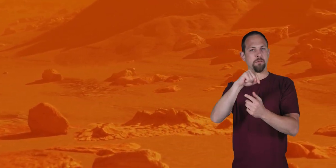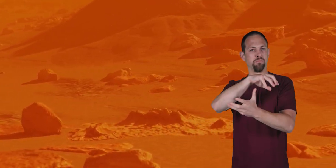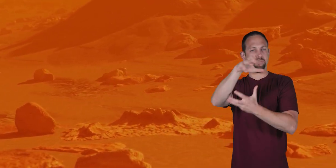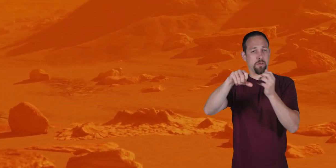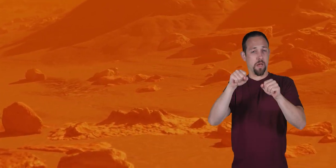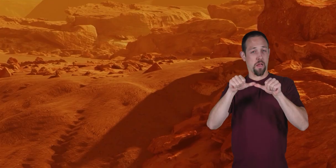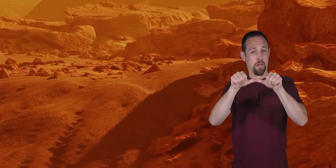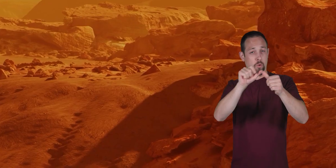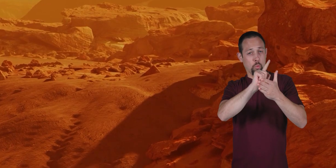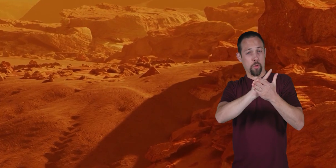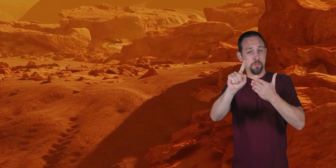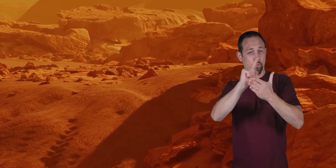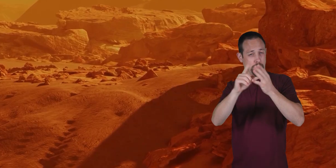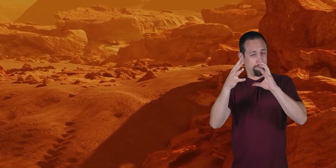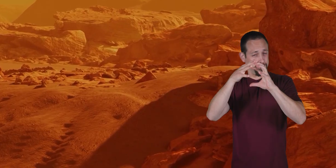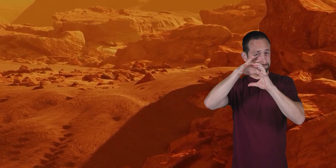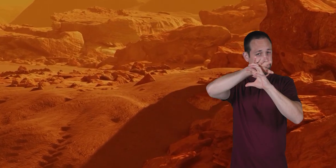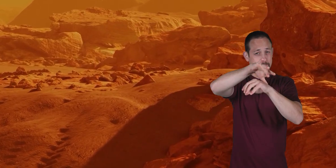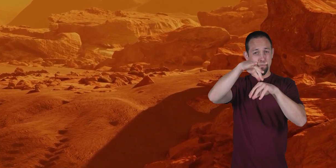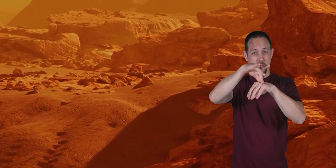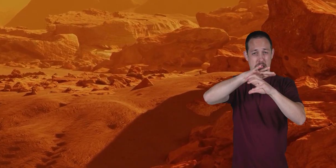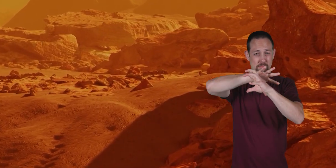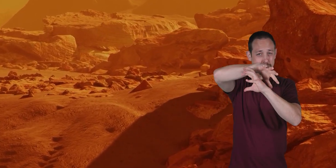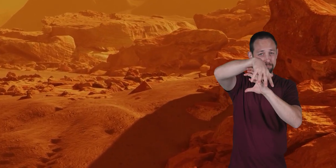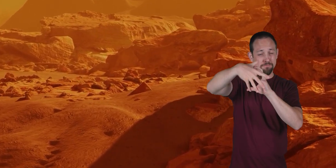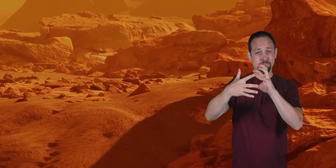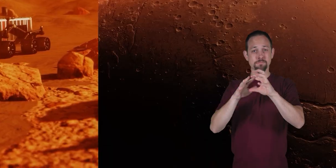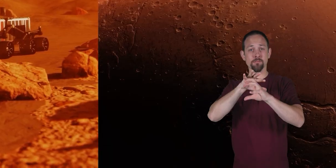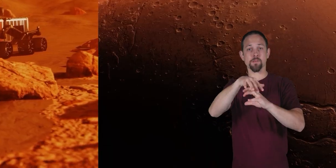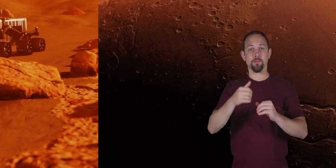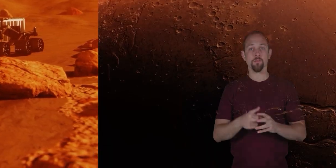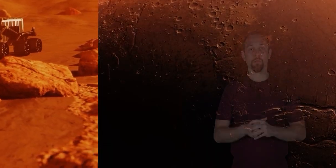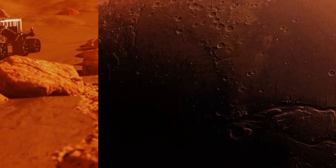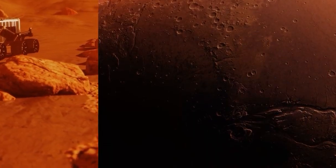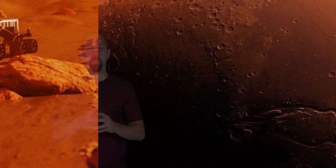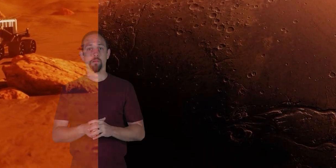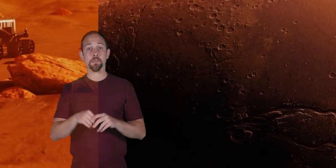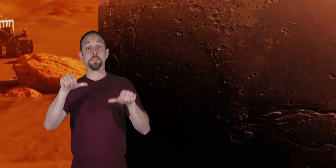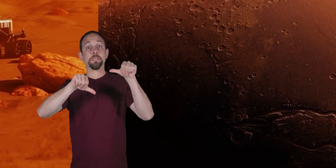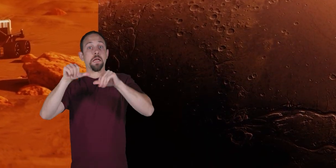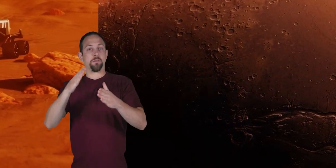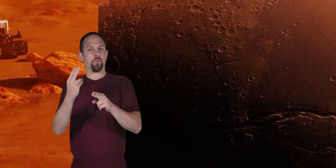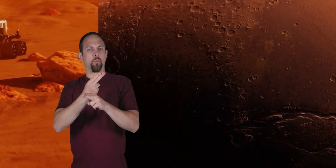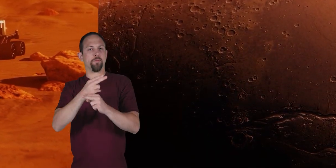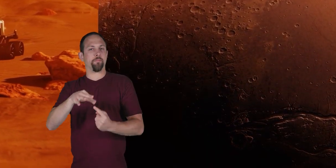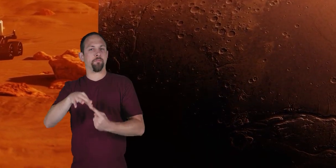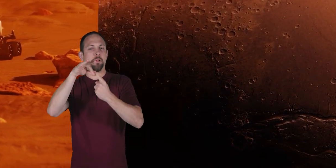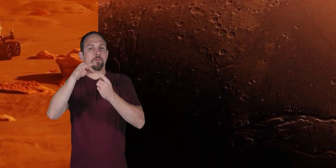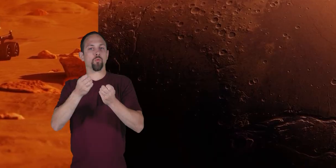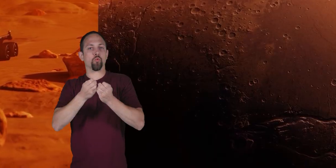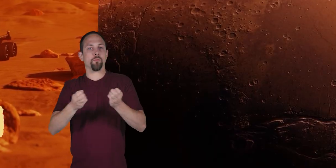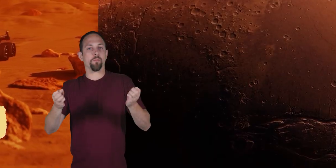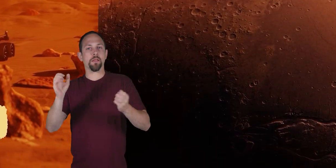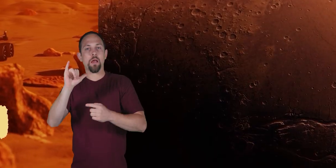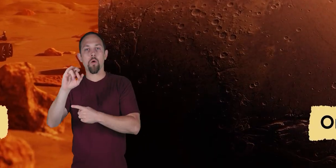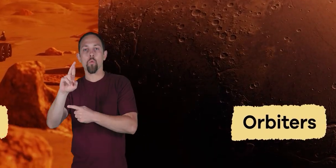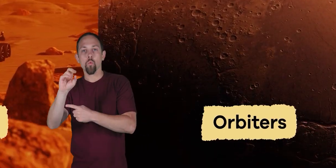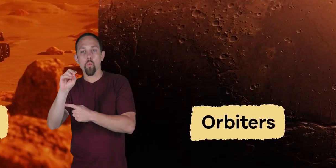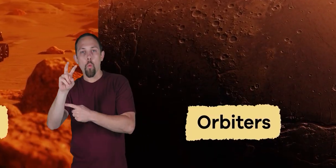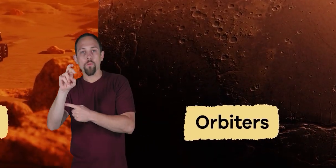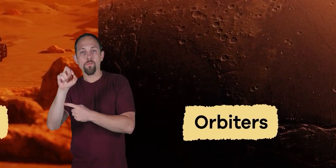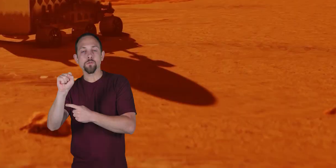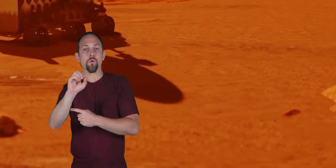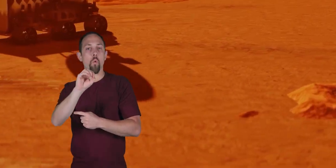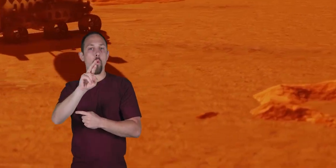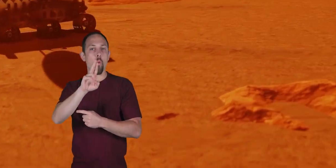for weeks and cover the entire planet. Scientists have used special equipment like rovers and